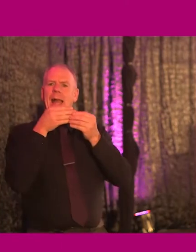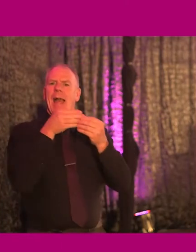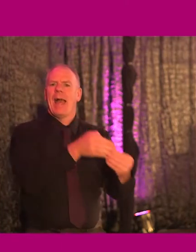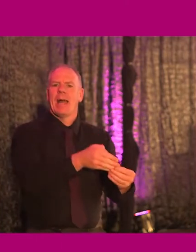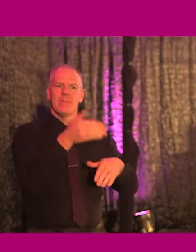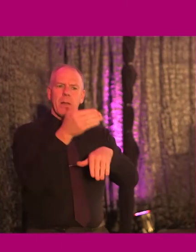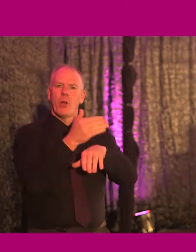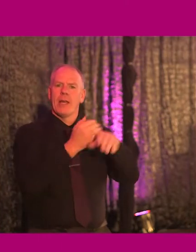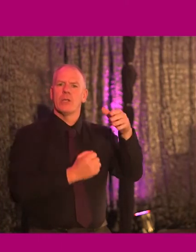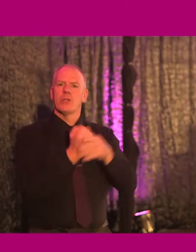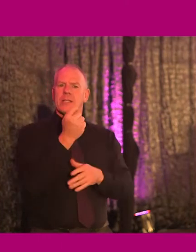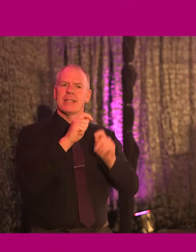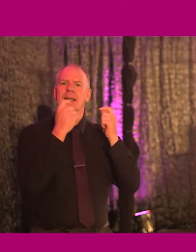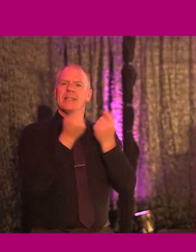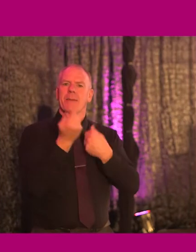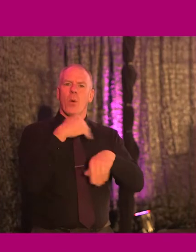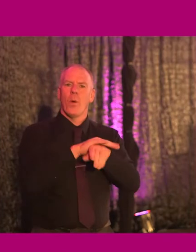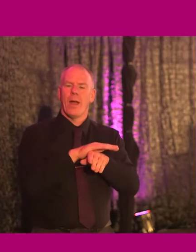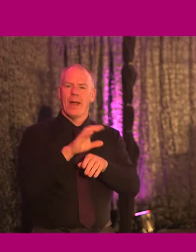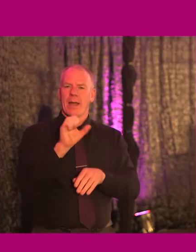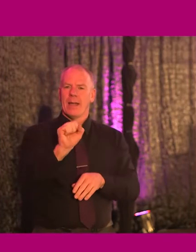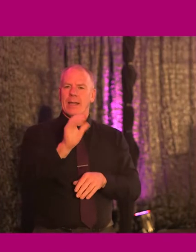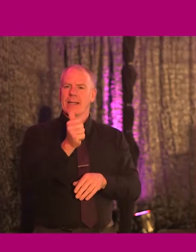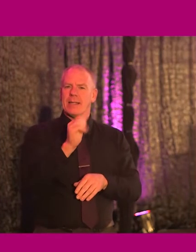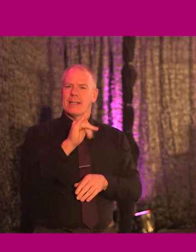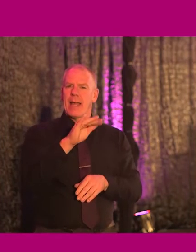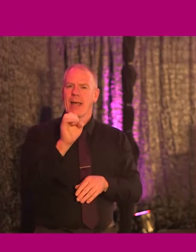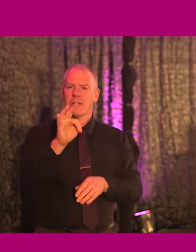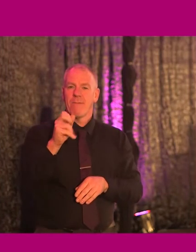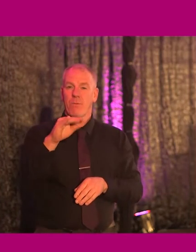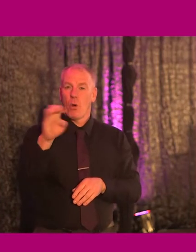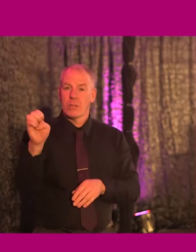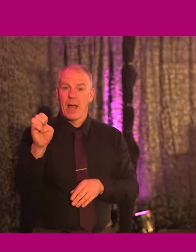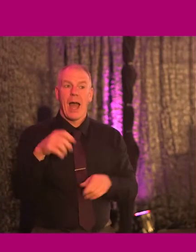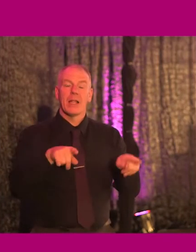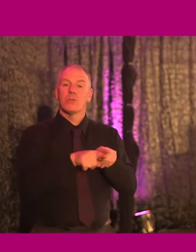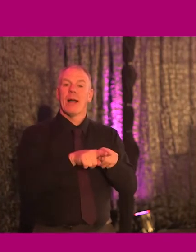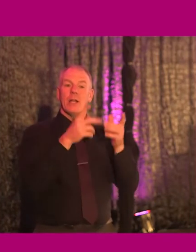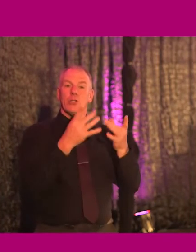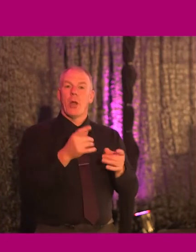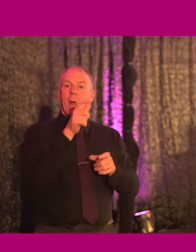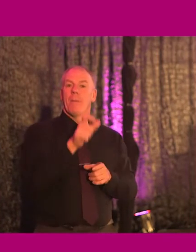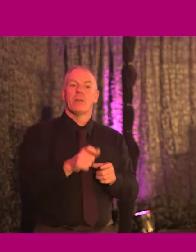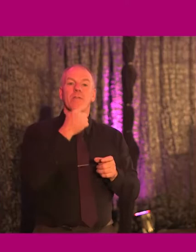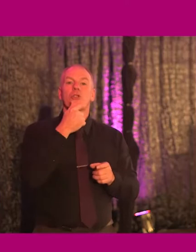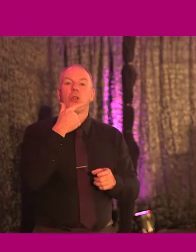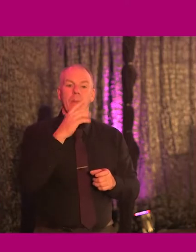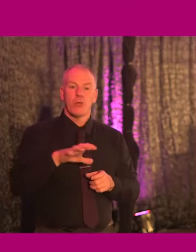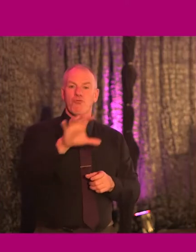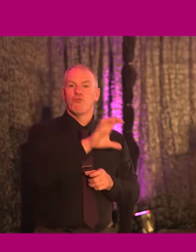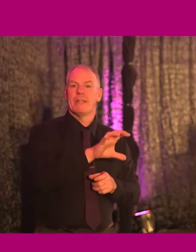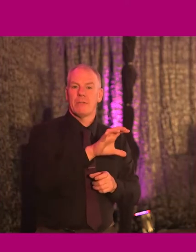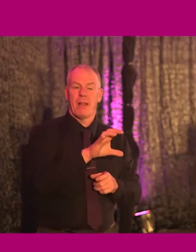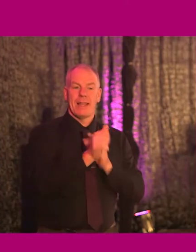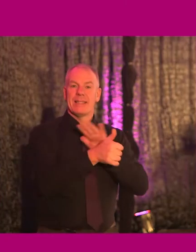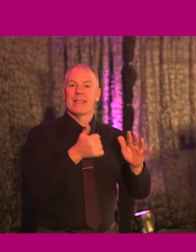success team in Salesforce and she's also currently the chairperson of the Dublin Regional Skills Forum. So, Terry, the floor